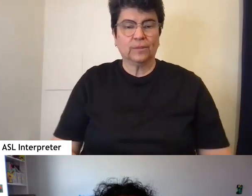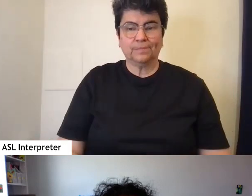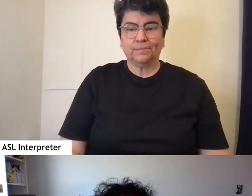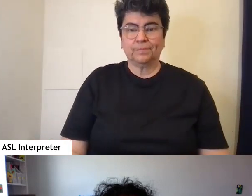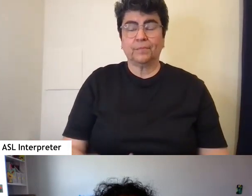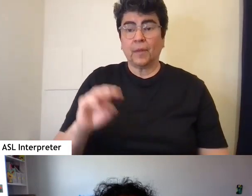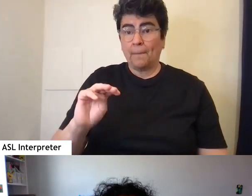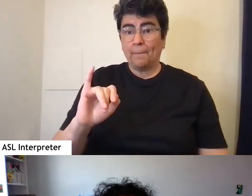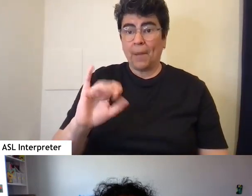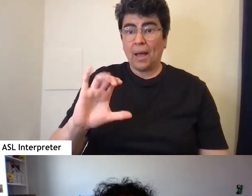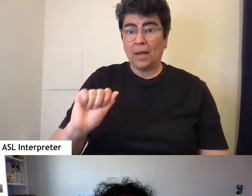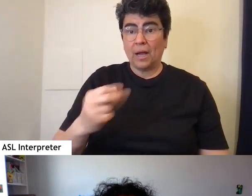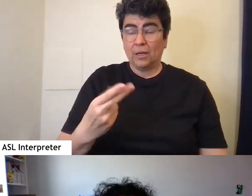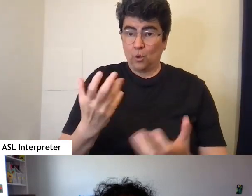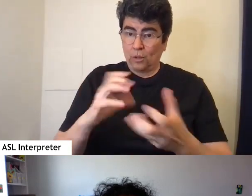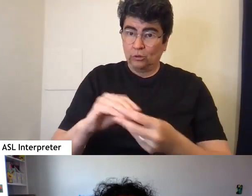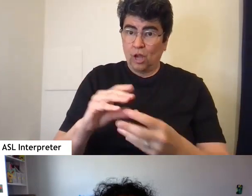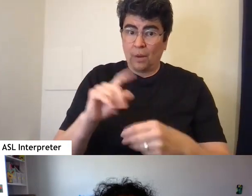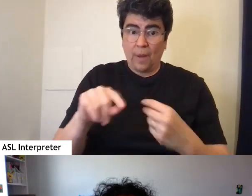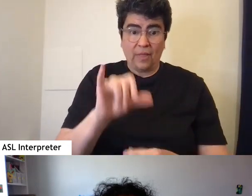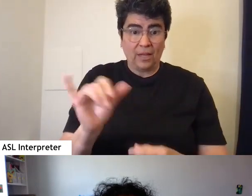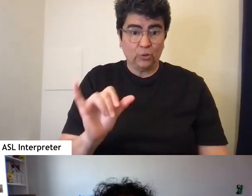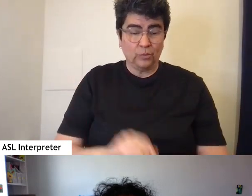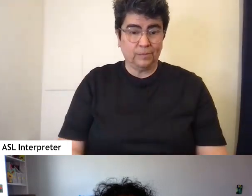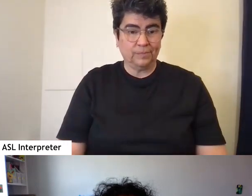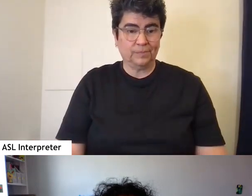Micah, would you like to speak a little bit about this, too?